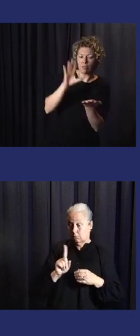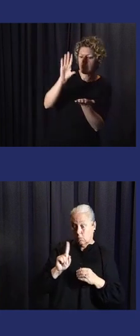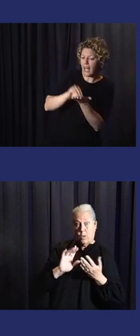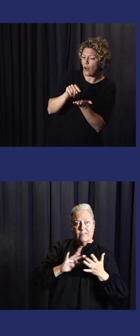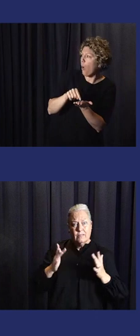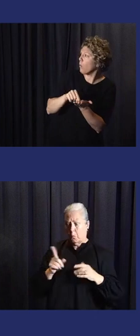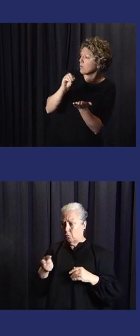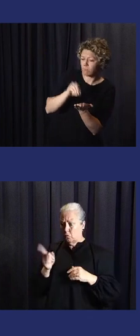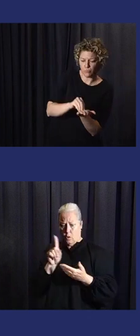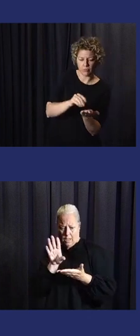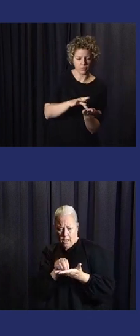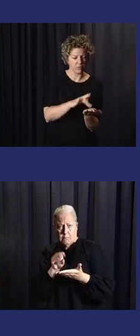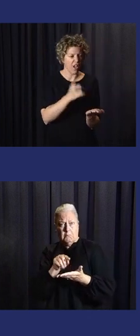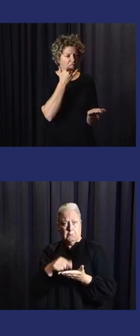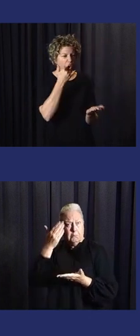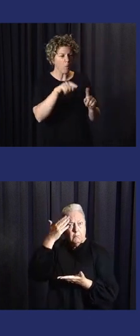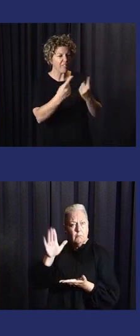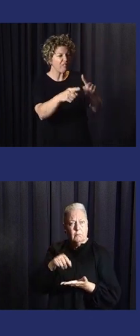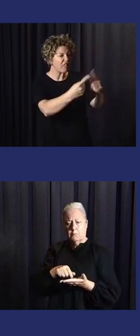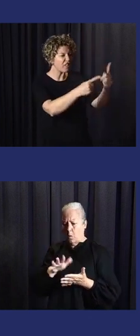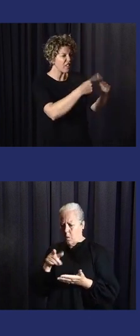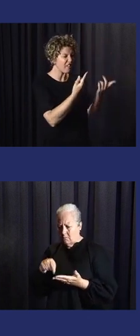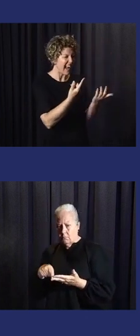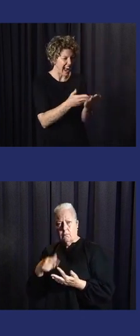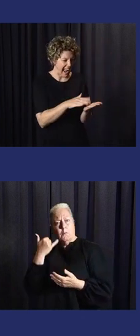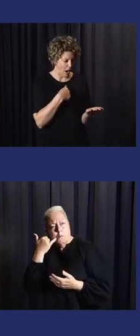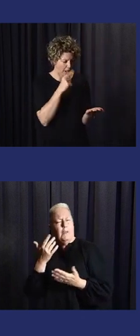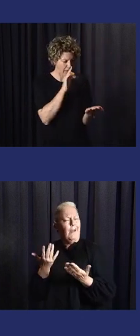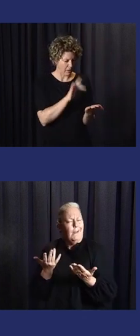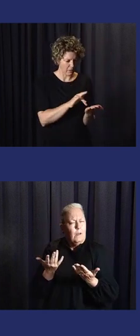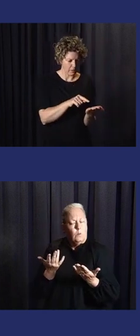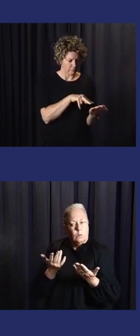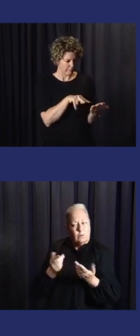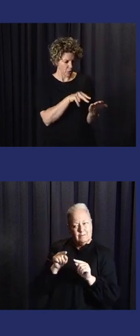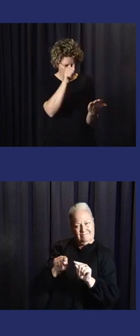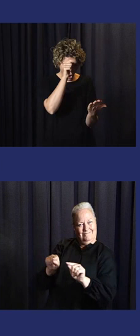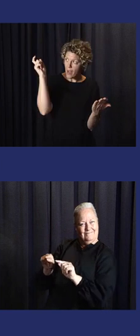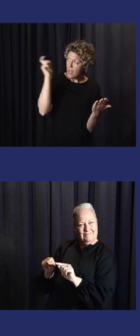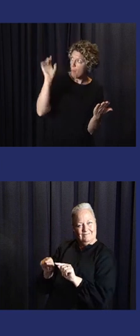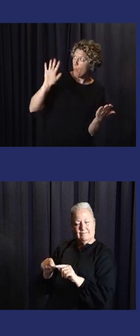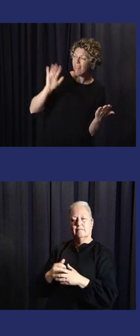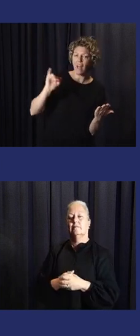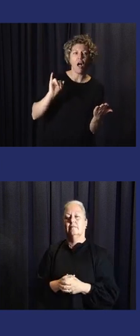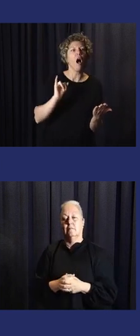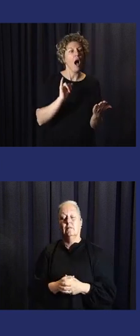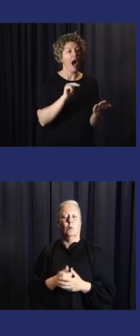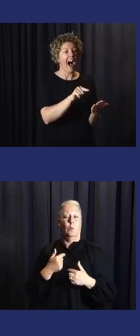the community people who didn't understand how to use the apps or how to use the Android phone. So,